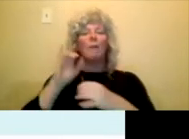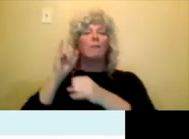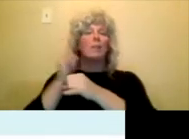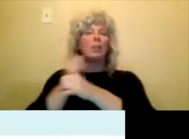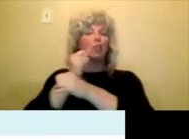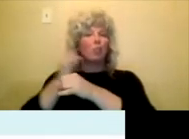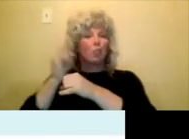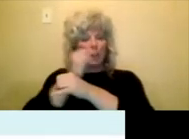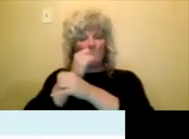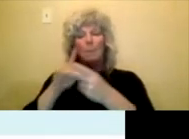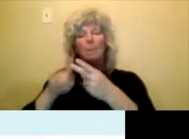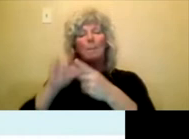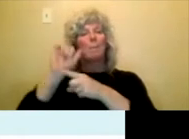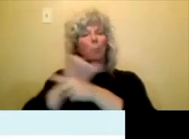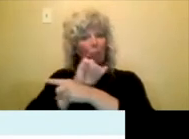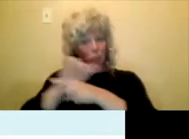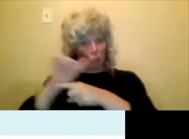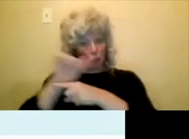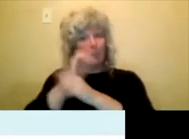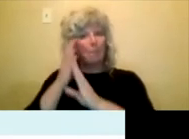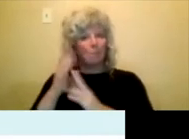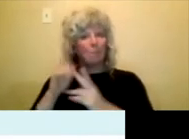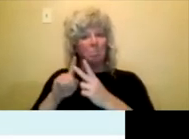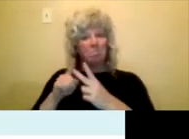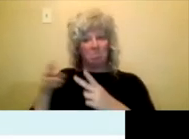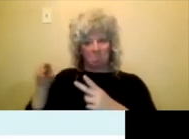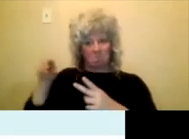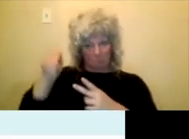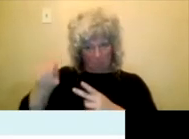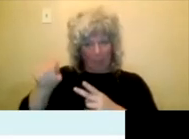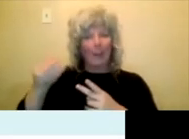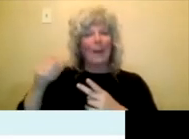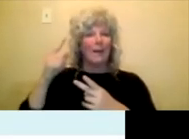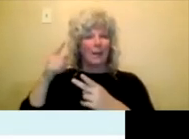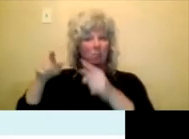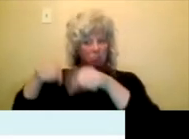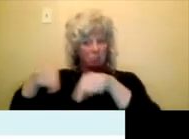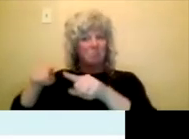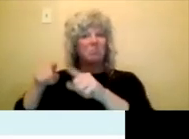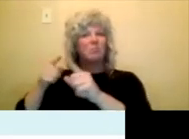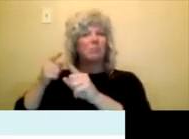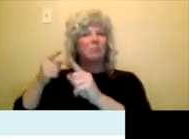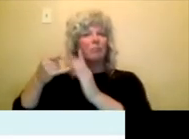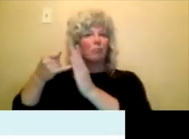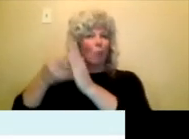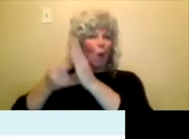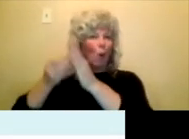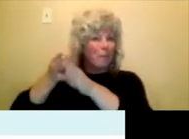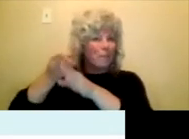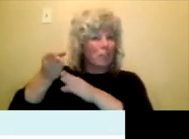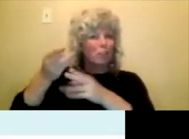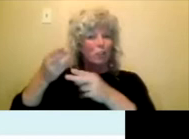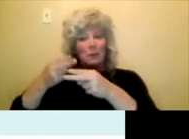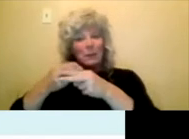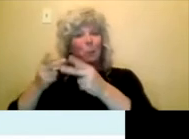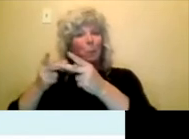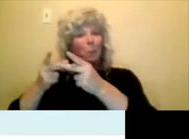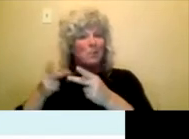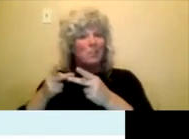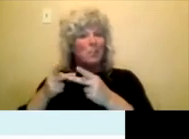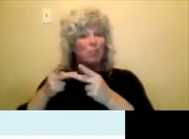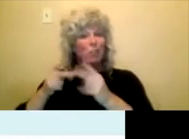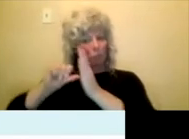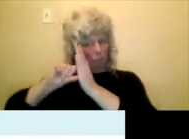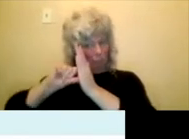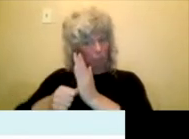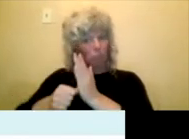uh, help cover the costs of arts professionals working in, uh, uh, temporary positions that emphasize on the job